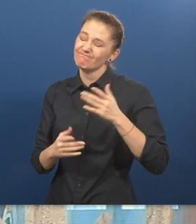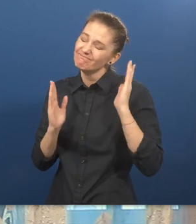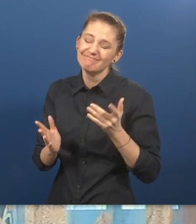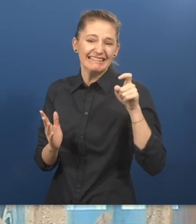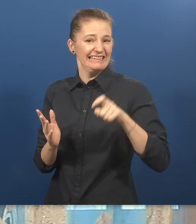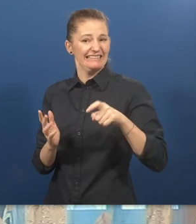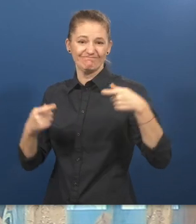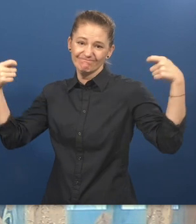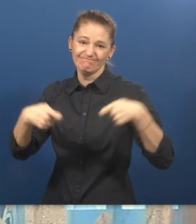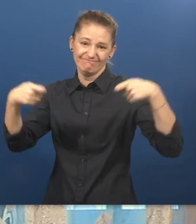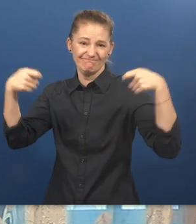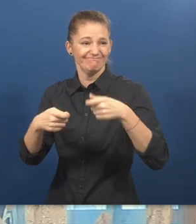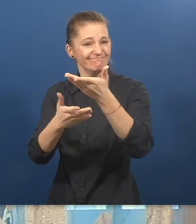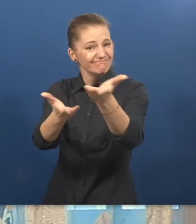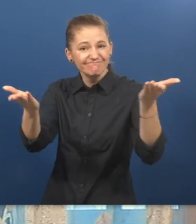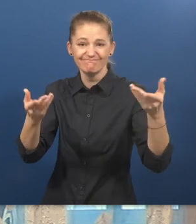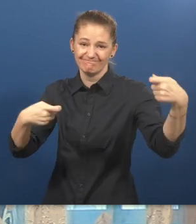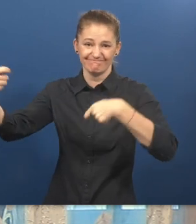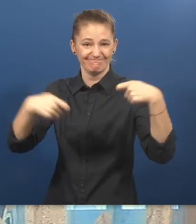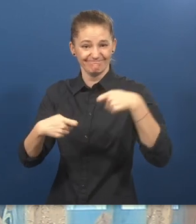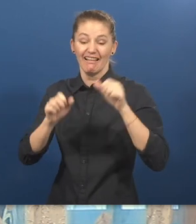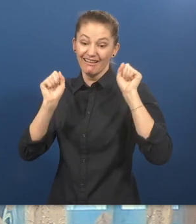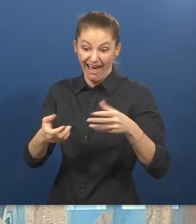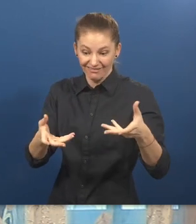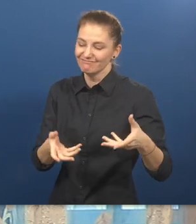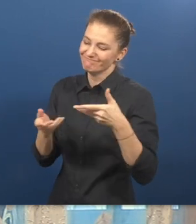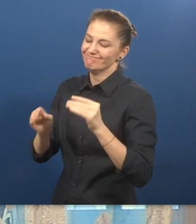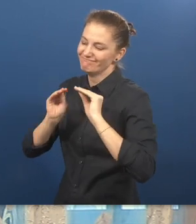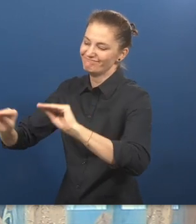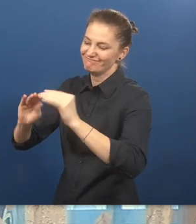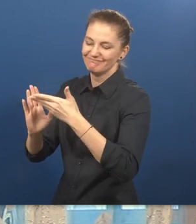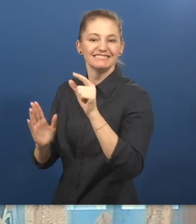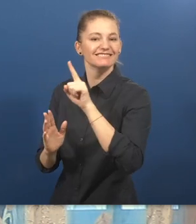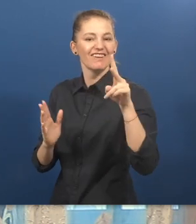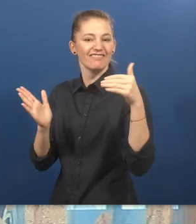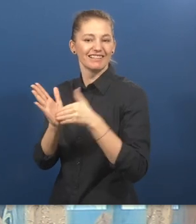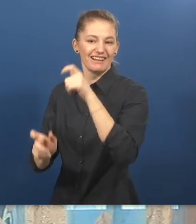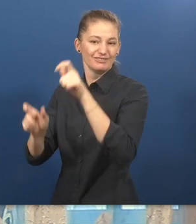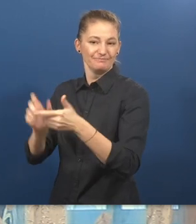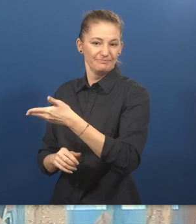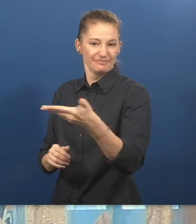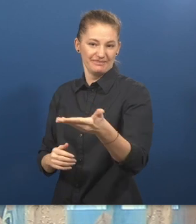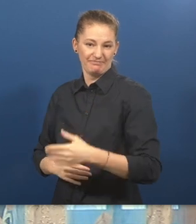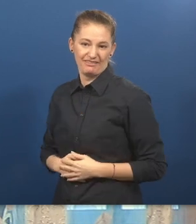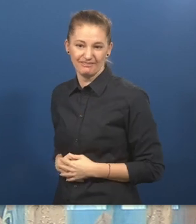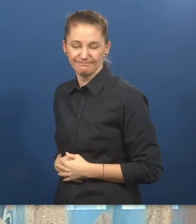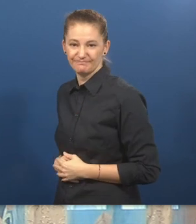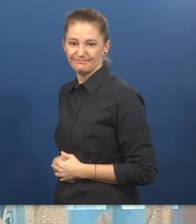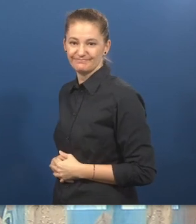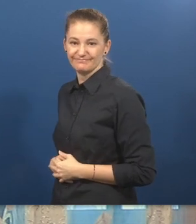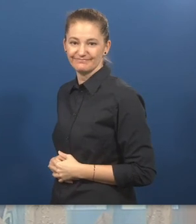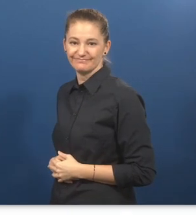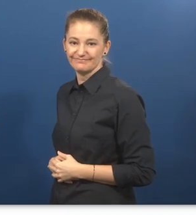At this stage, we just need funding from donor agencies to train more than 12,000 PWDs, waiting for the